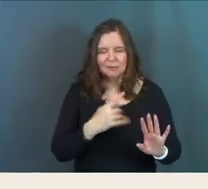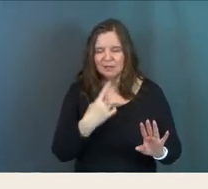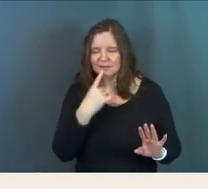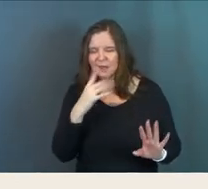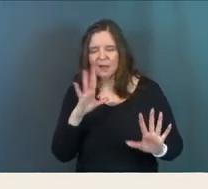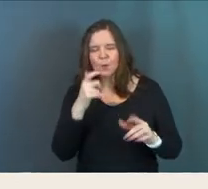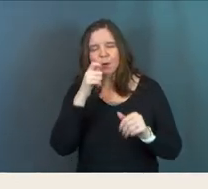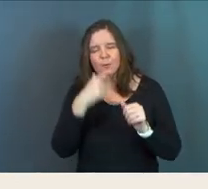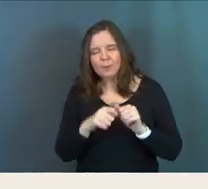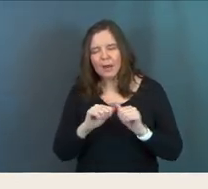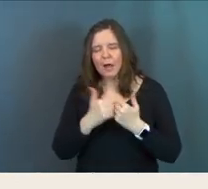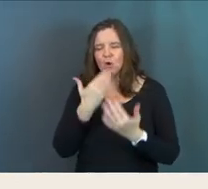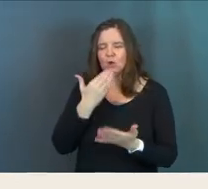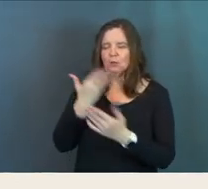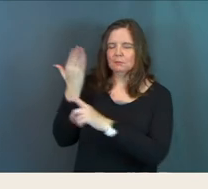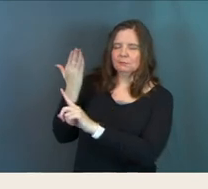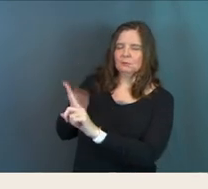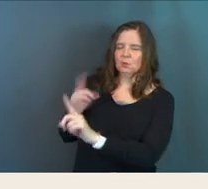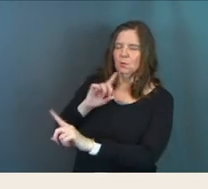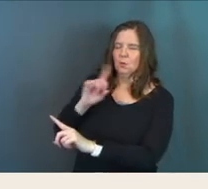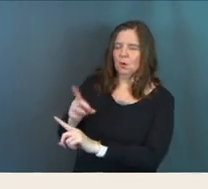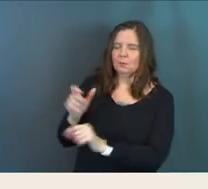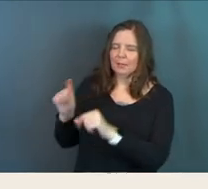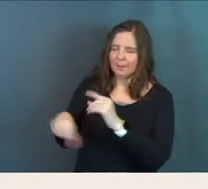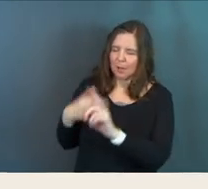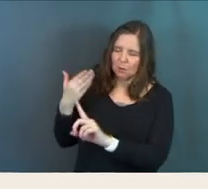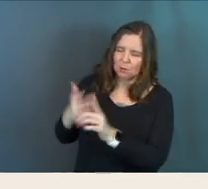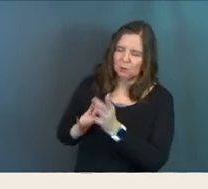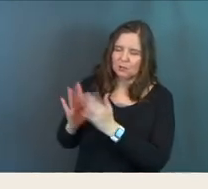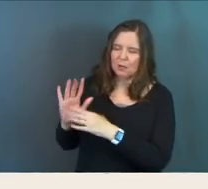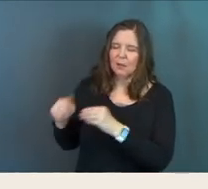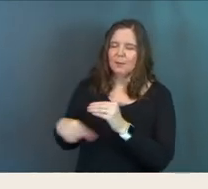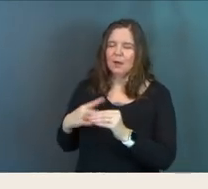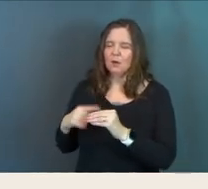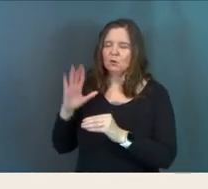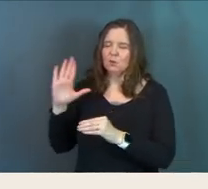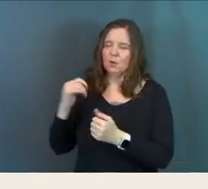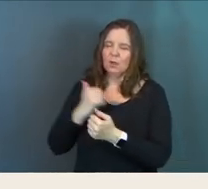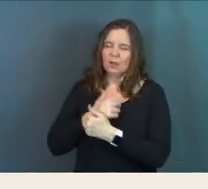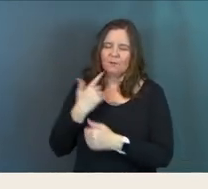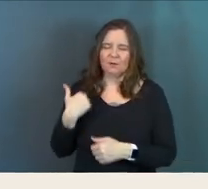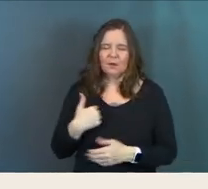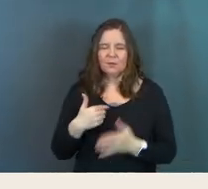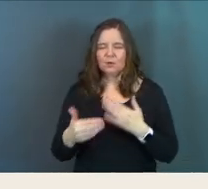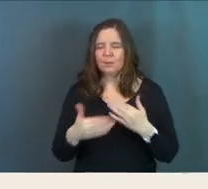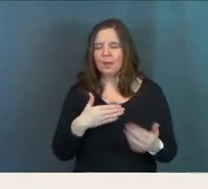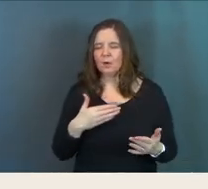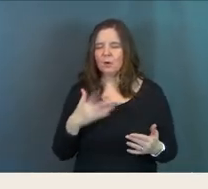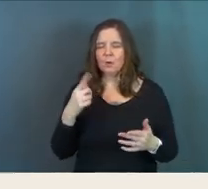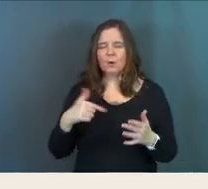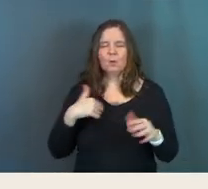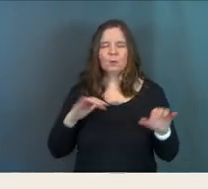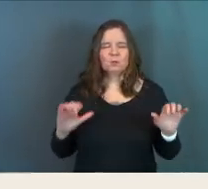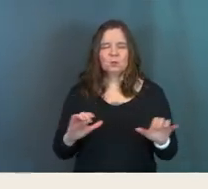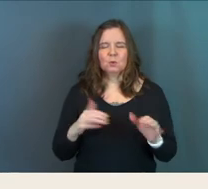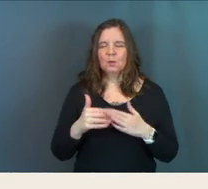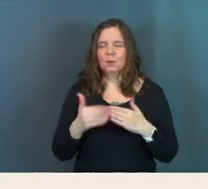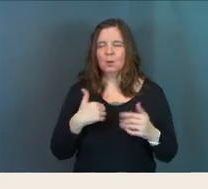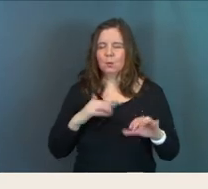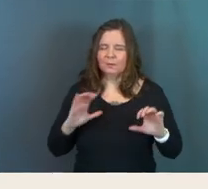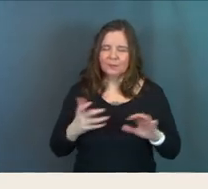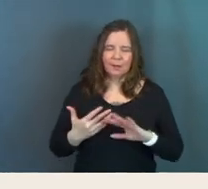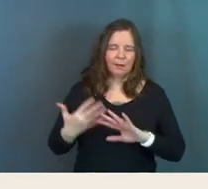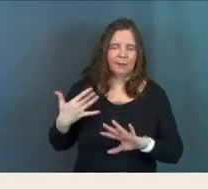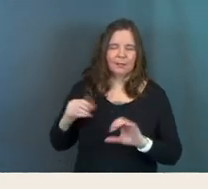want us to remember, Lord, how good you are. I want it to be about you, Jesus. I want it to be about your love for us that no matter what we do, Lord, no matter what